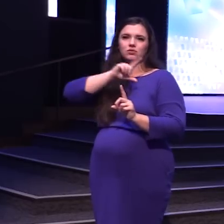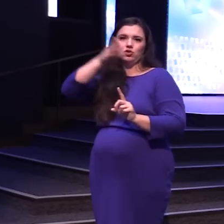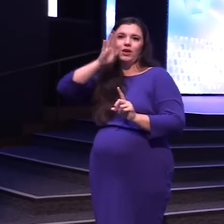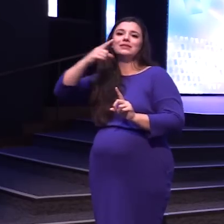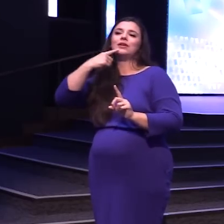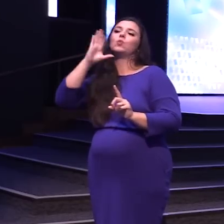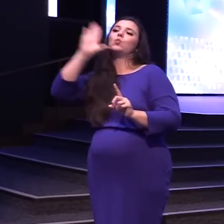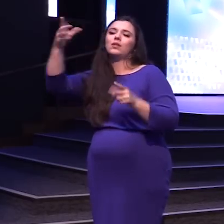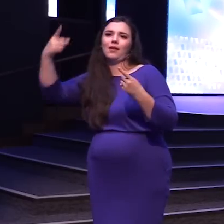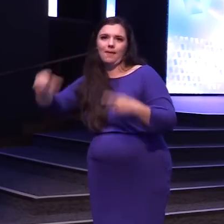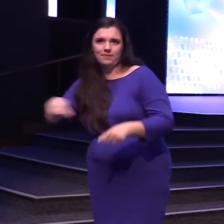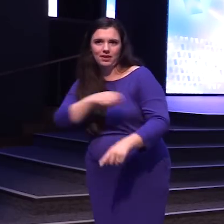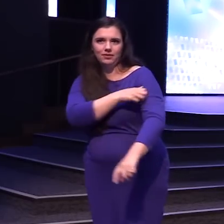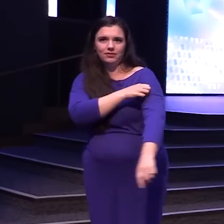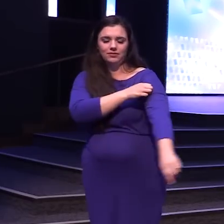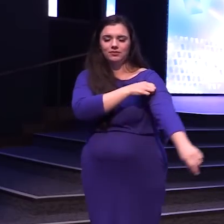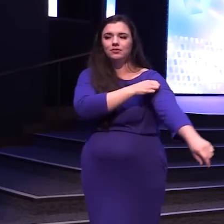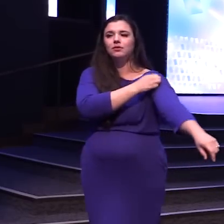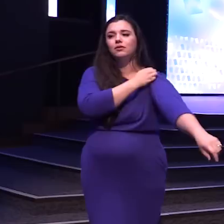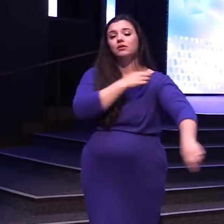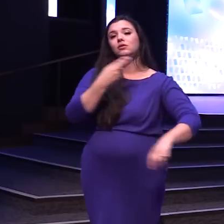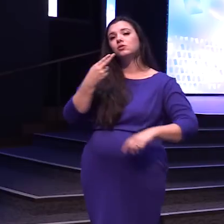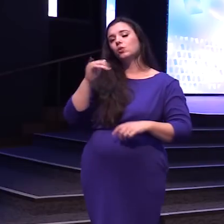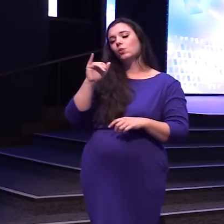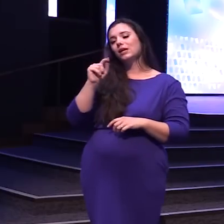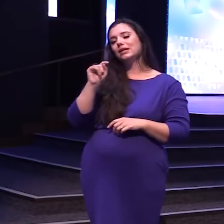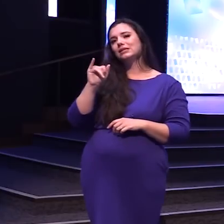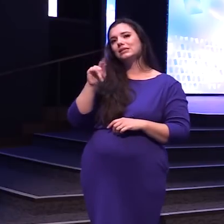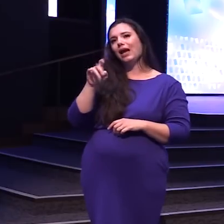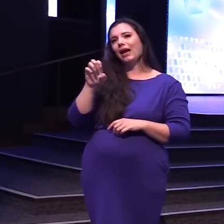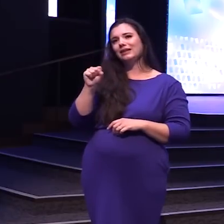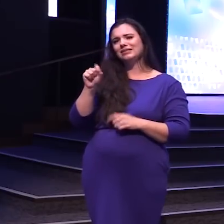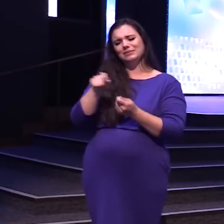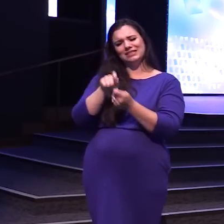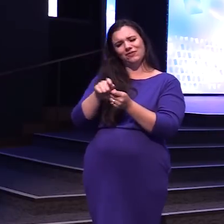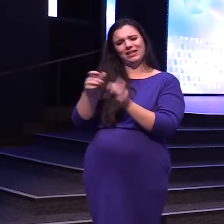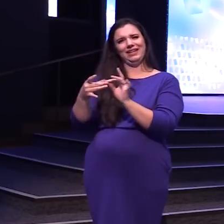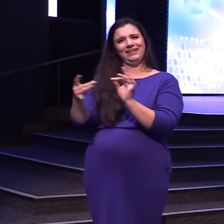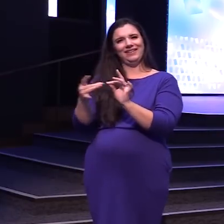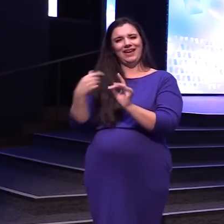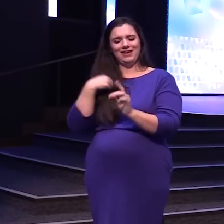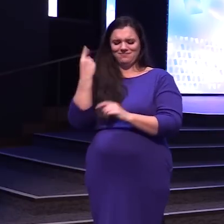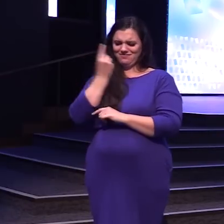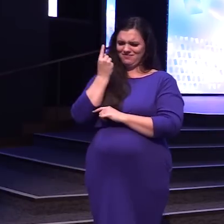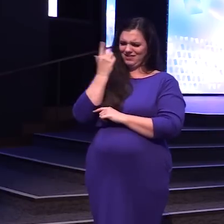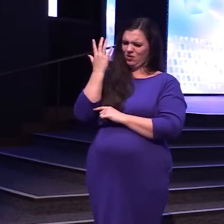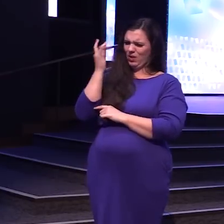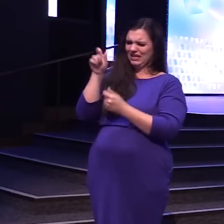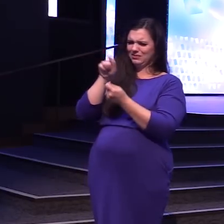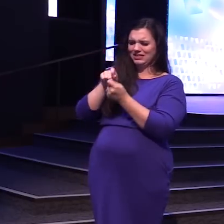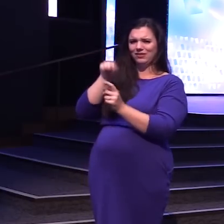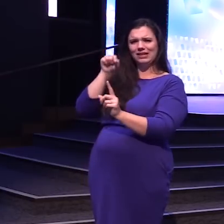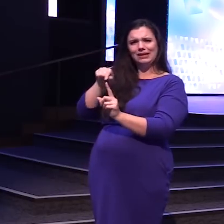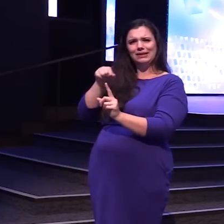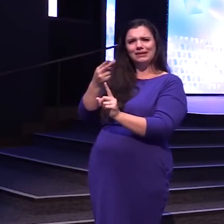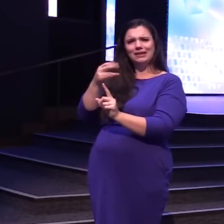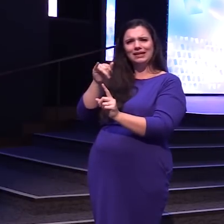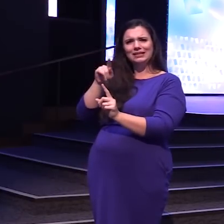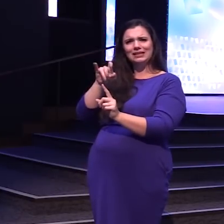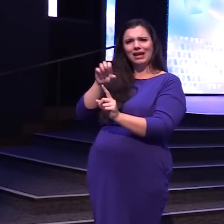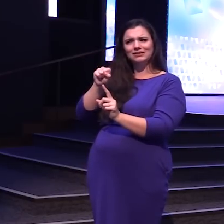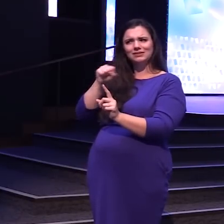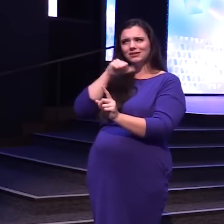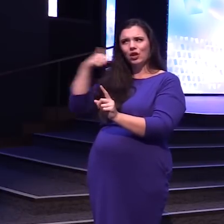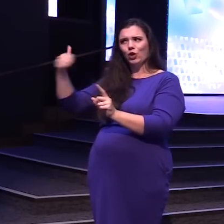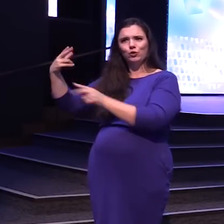And it says The Hittites by name Which I found really intriguing Because I thought Wait wait Why is it specifically Naming the Hittites there